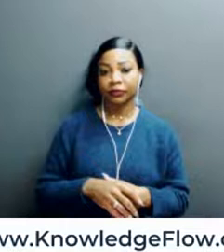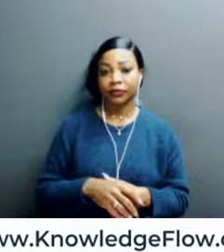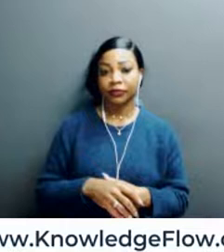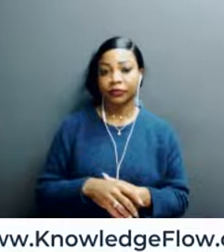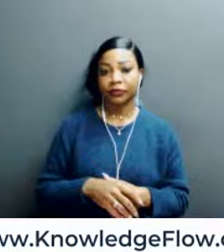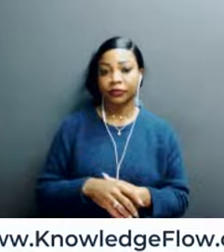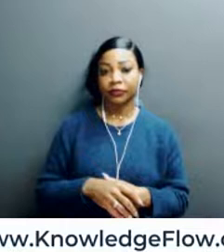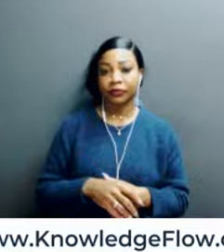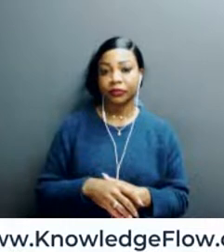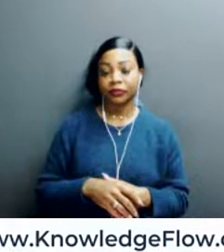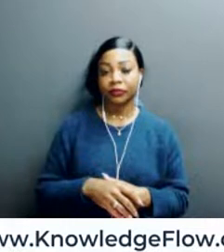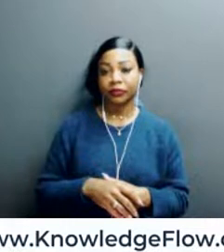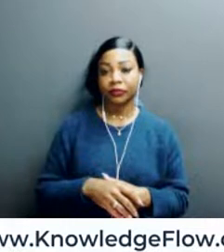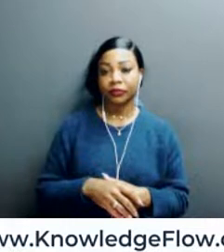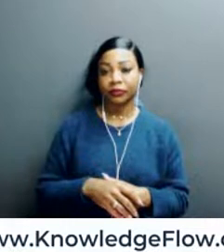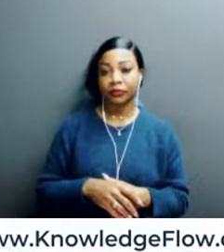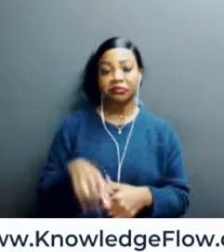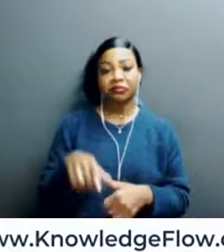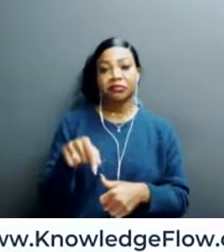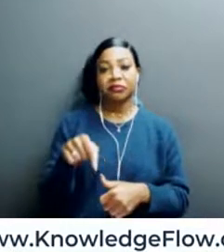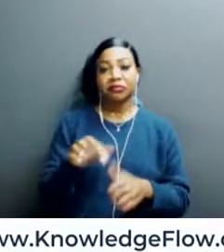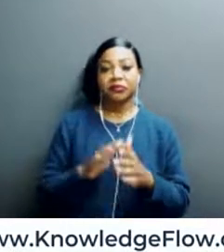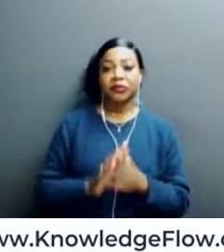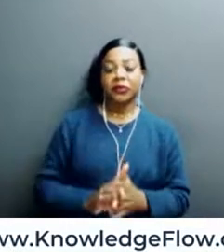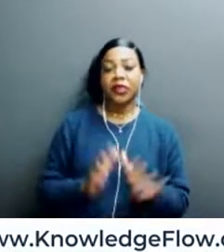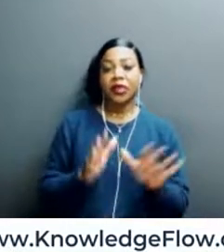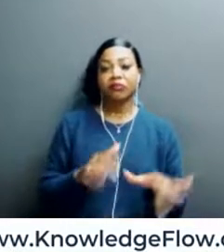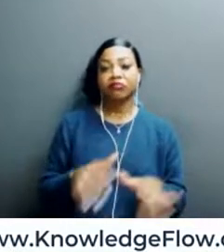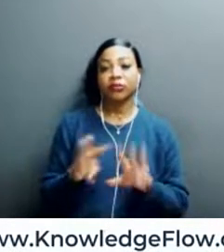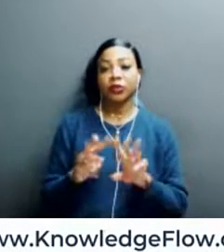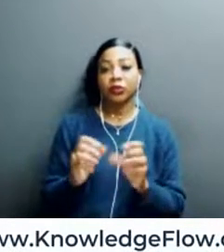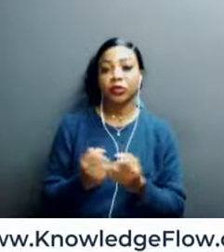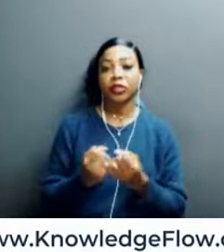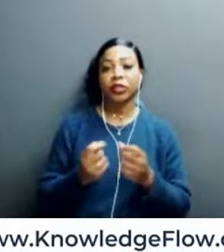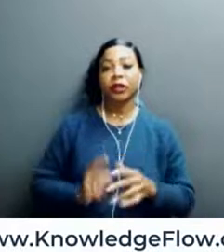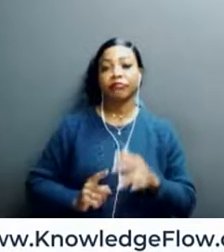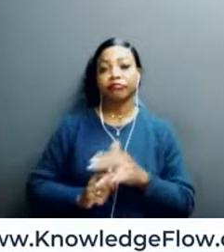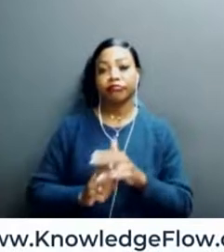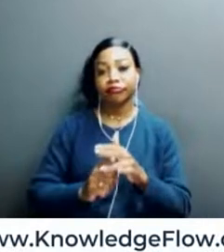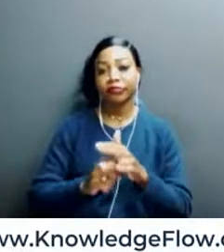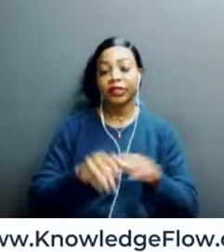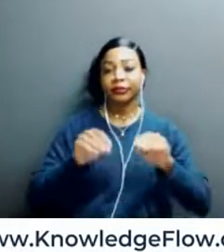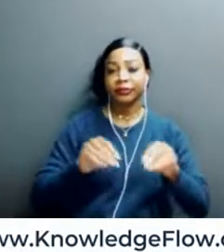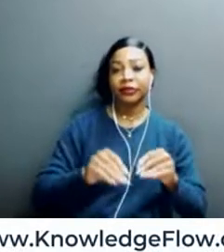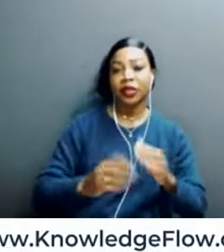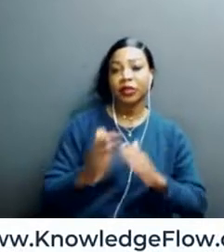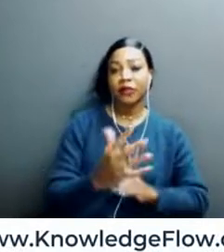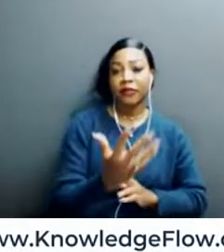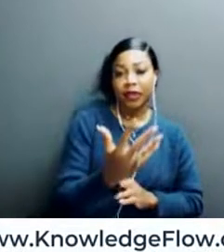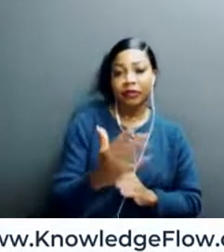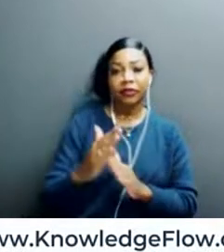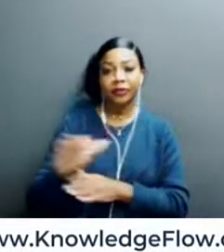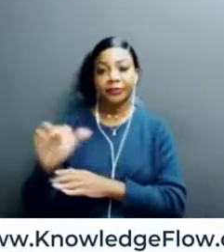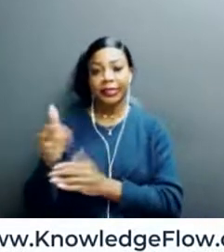From time to time, we host workshops that teach about, you know, the top five or the top 10 things. Recently,